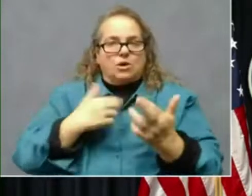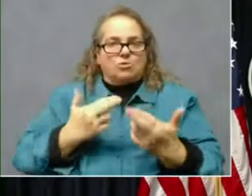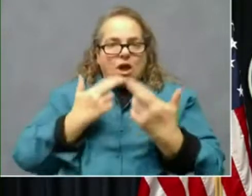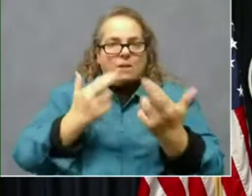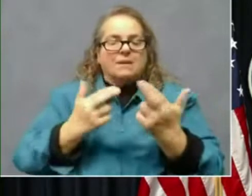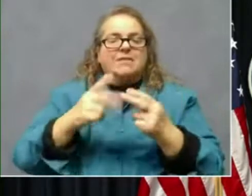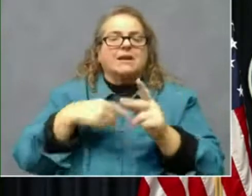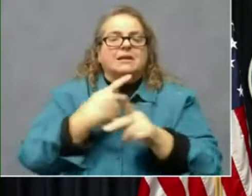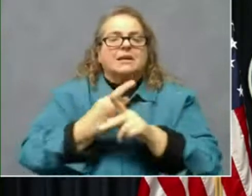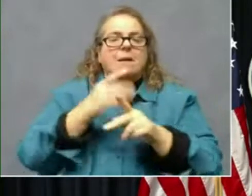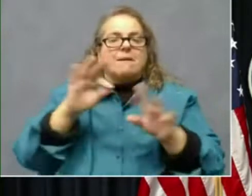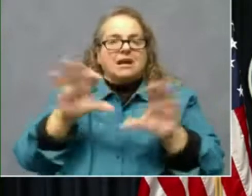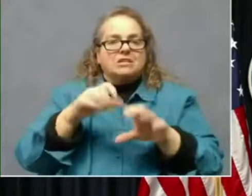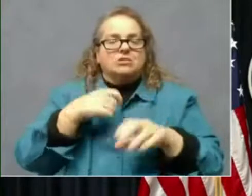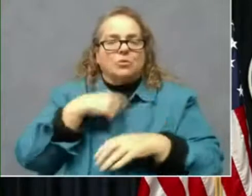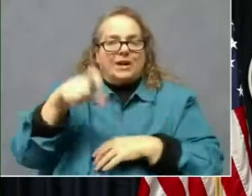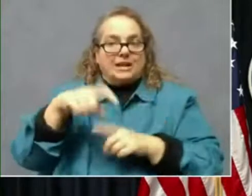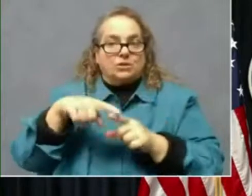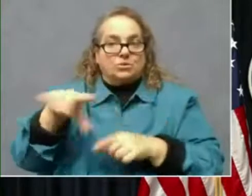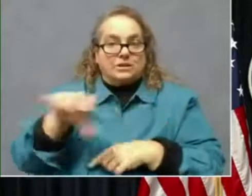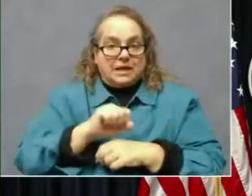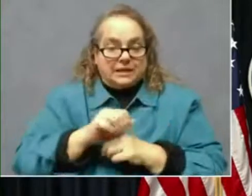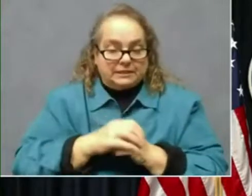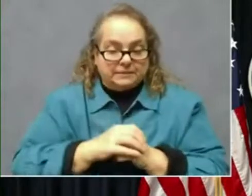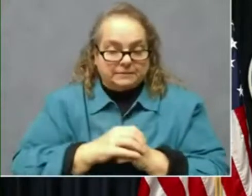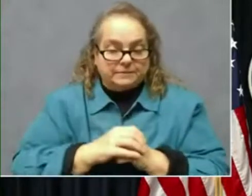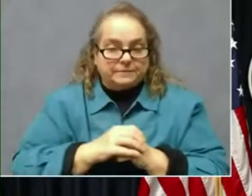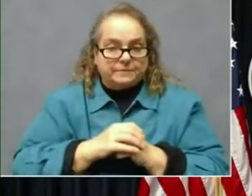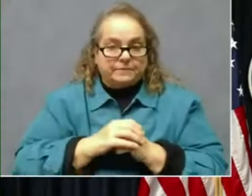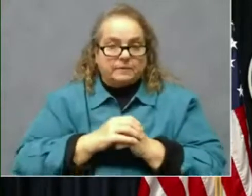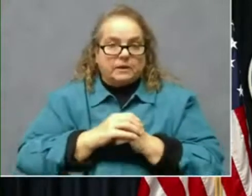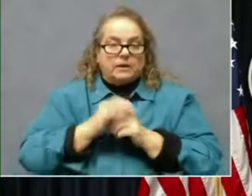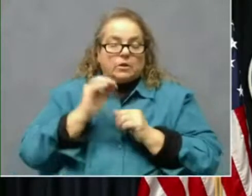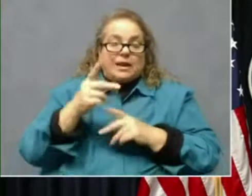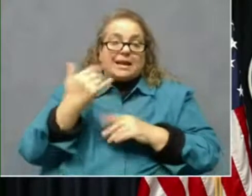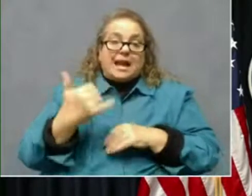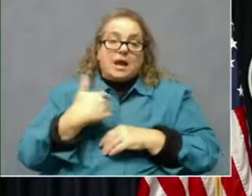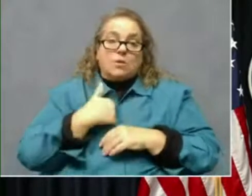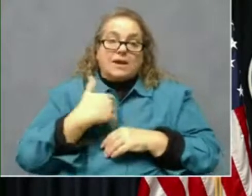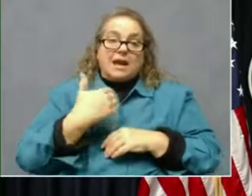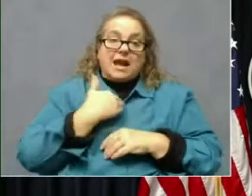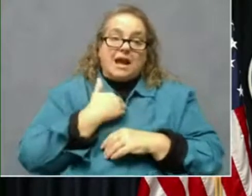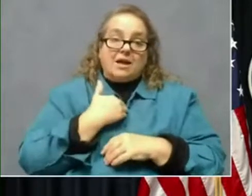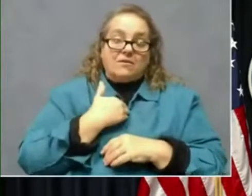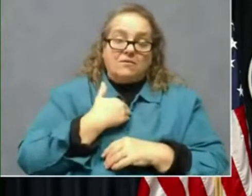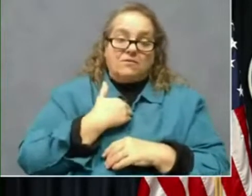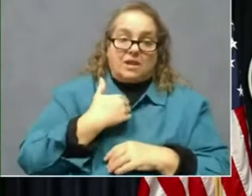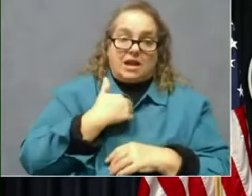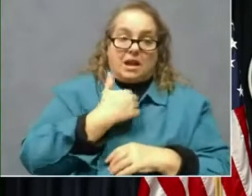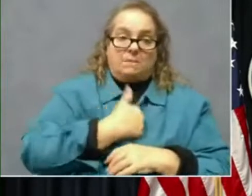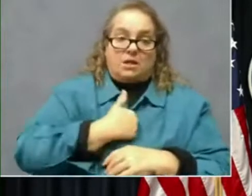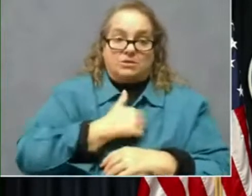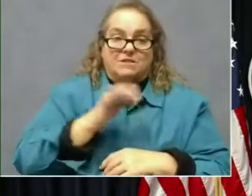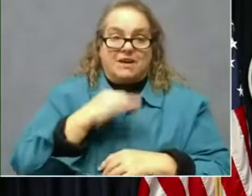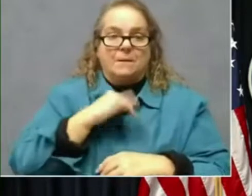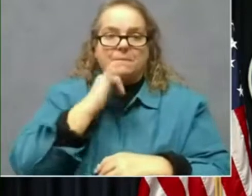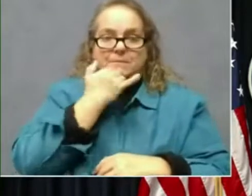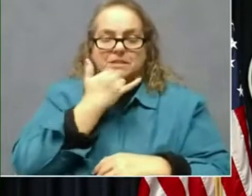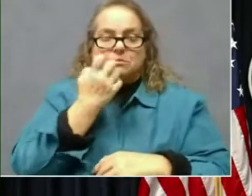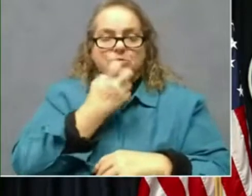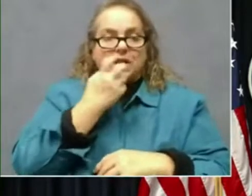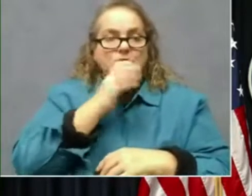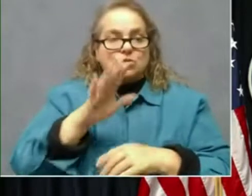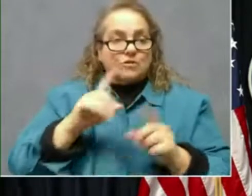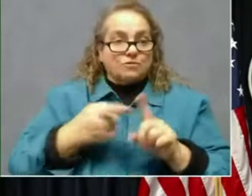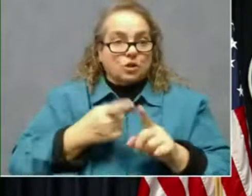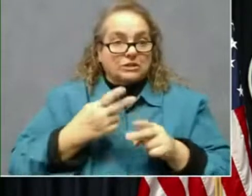we need to take. Uh, okay. Now we have, and, and I apologize if I mispronounce, um, your first name,